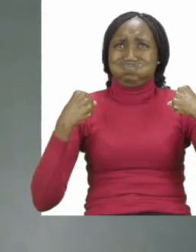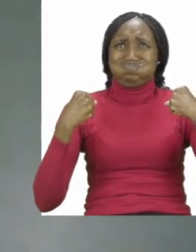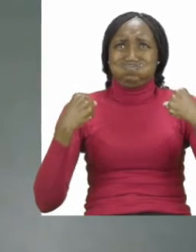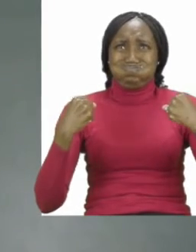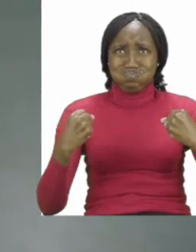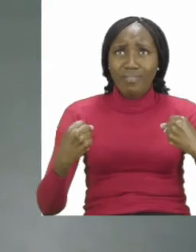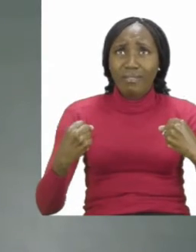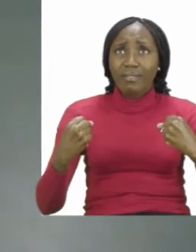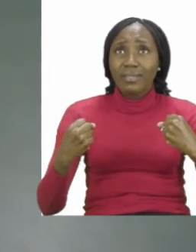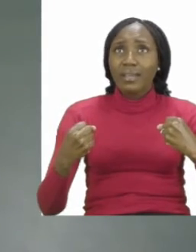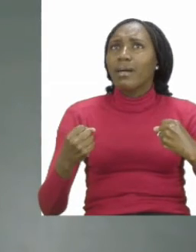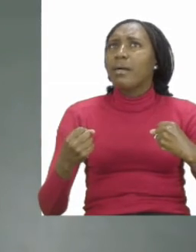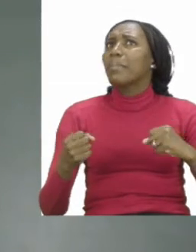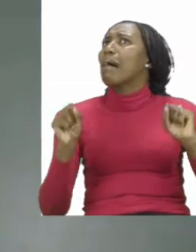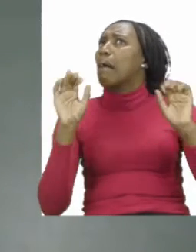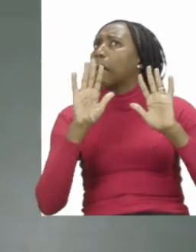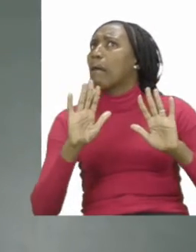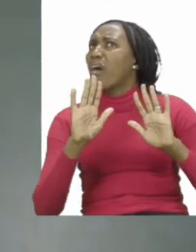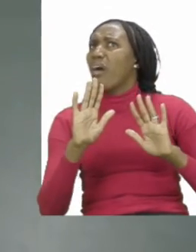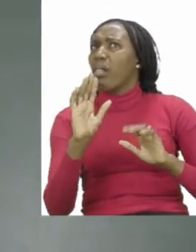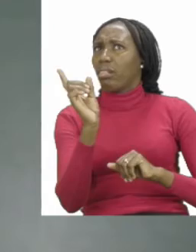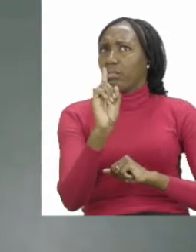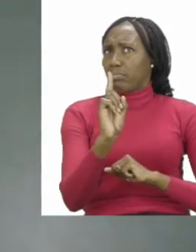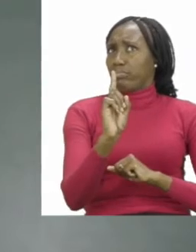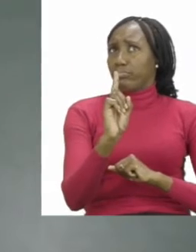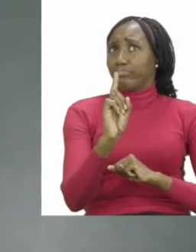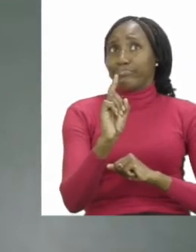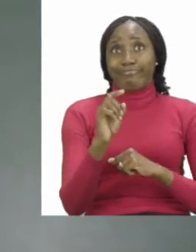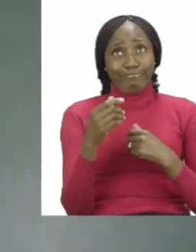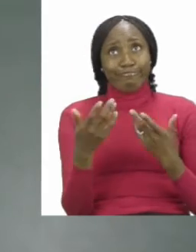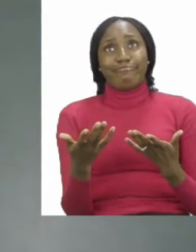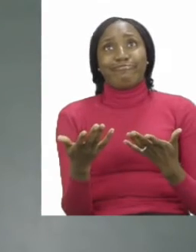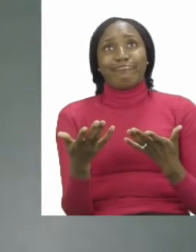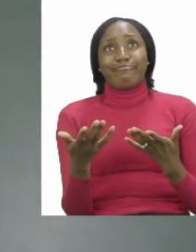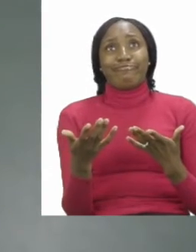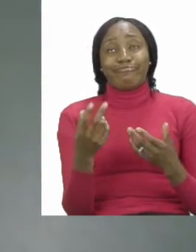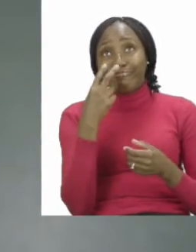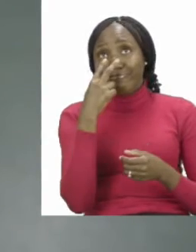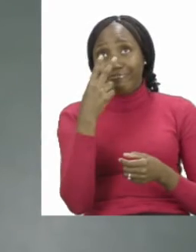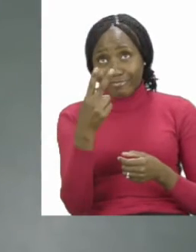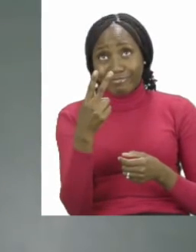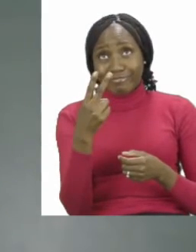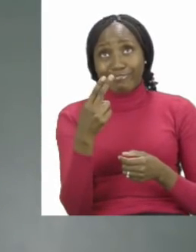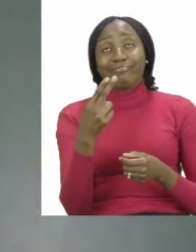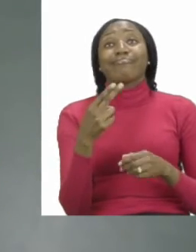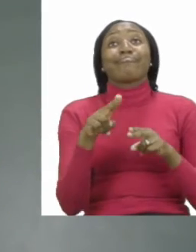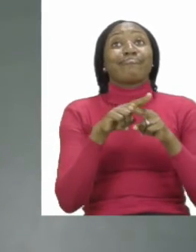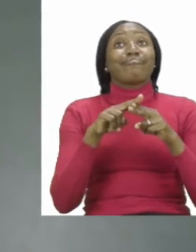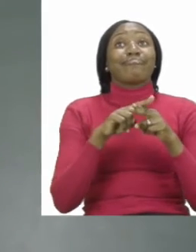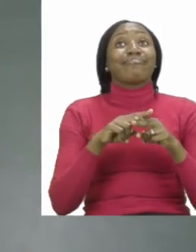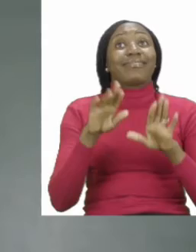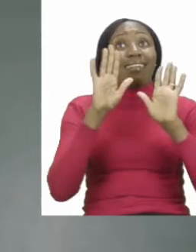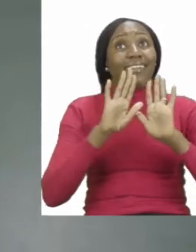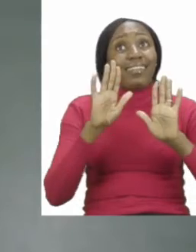do we know what to color this elephant? As you can see on this picture you can go